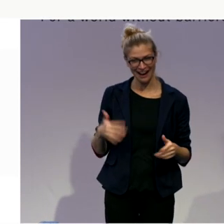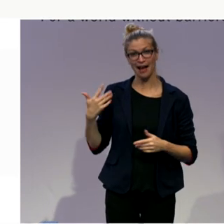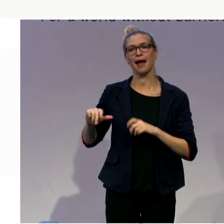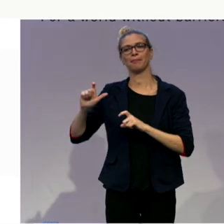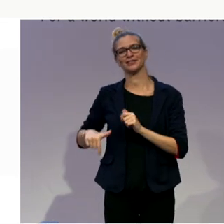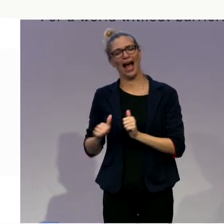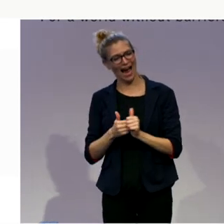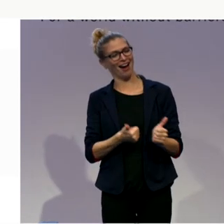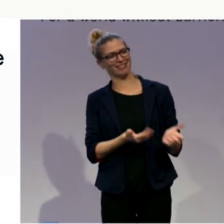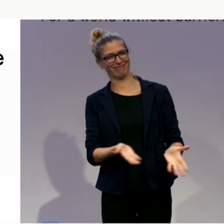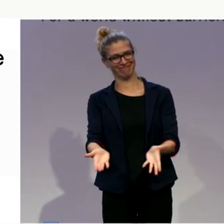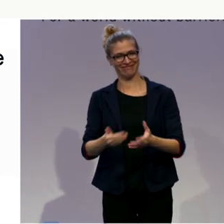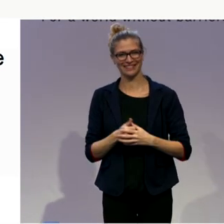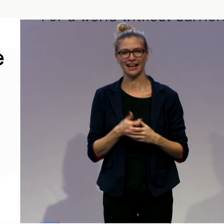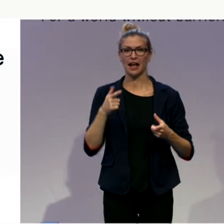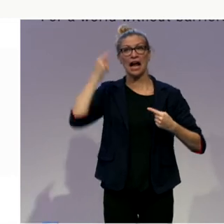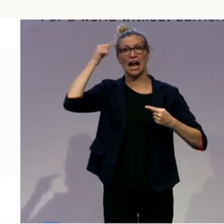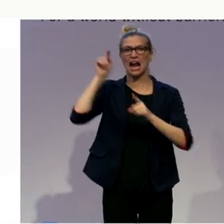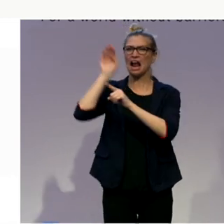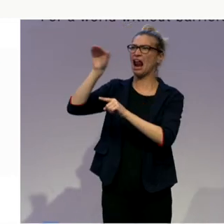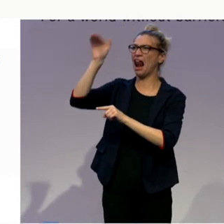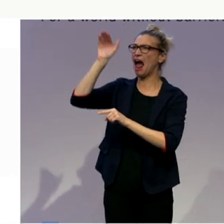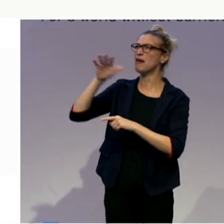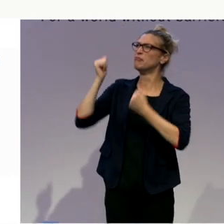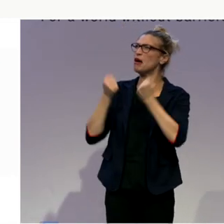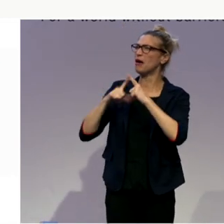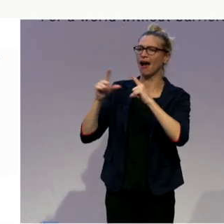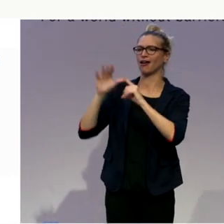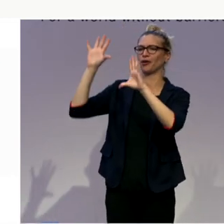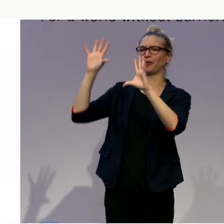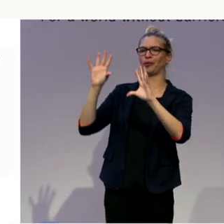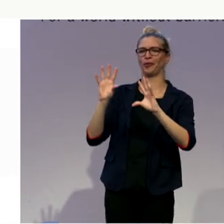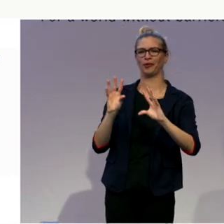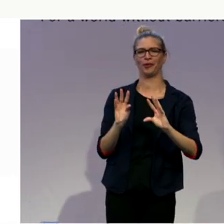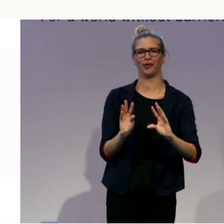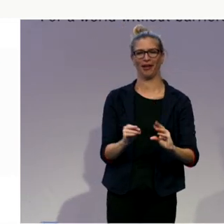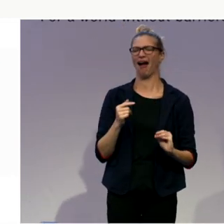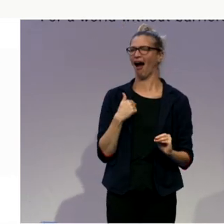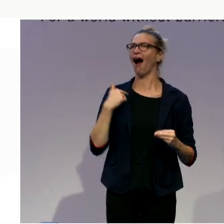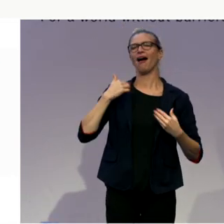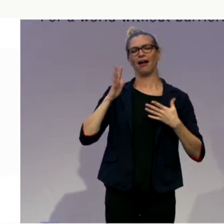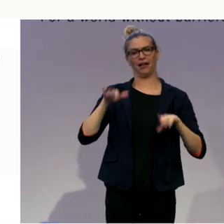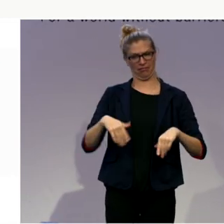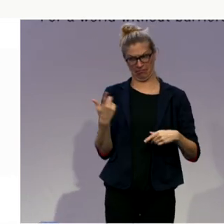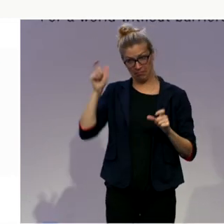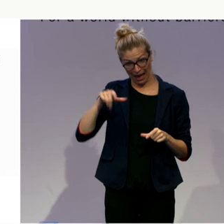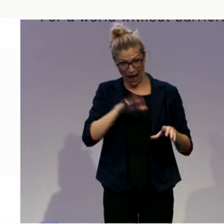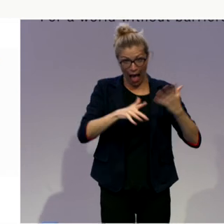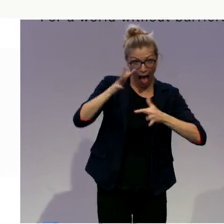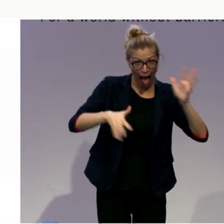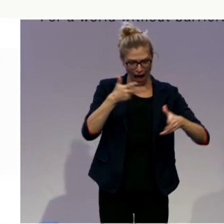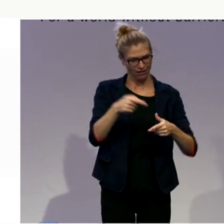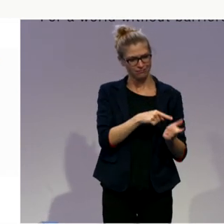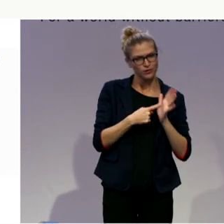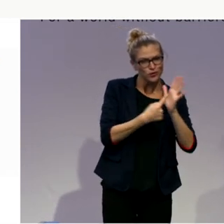cognitive perception for them and they say this is nothing for me. And then it is their own decision that they say no this is